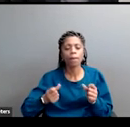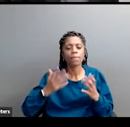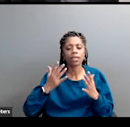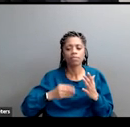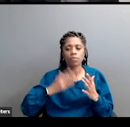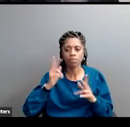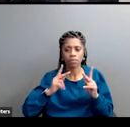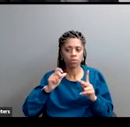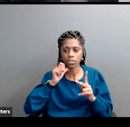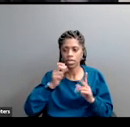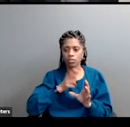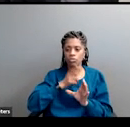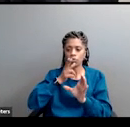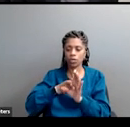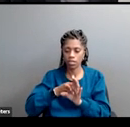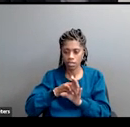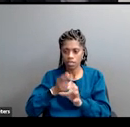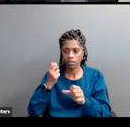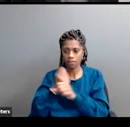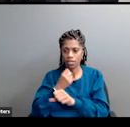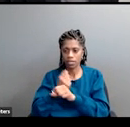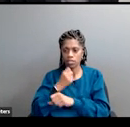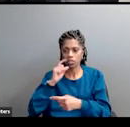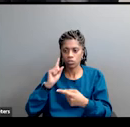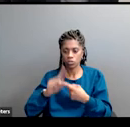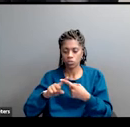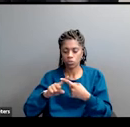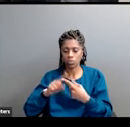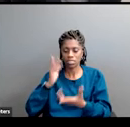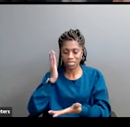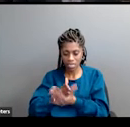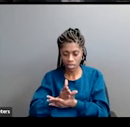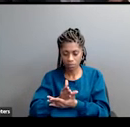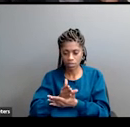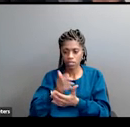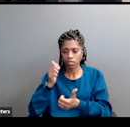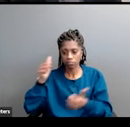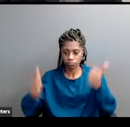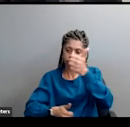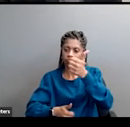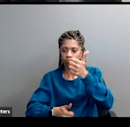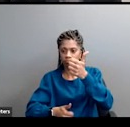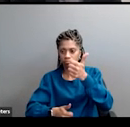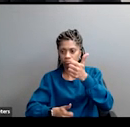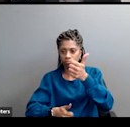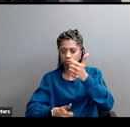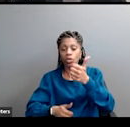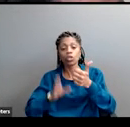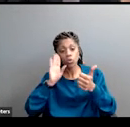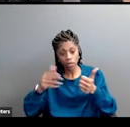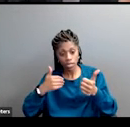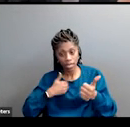not join a fight to actually end white over non-white hierarchy. There will be some white allies.